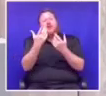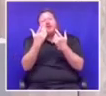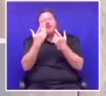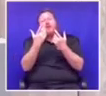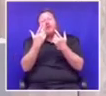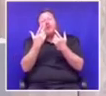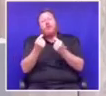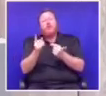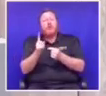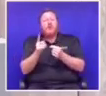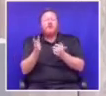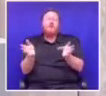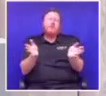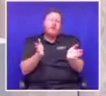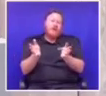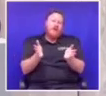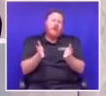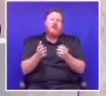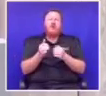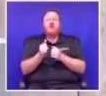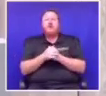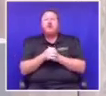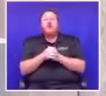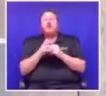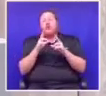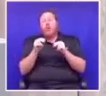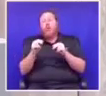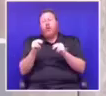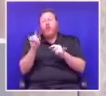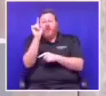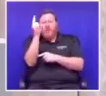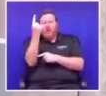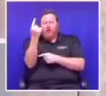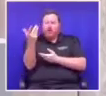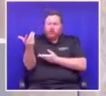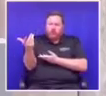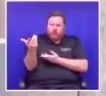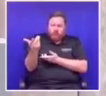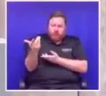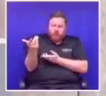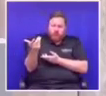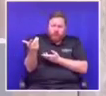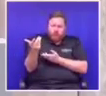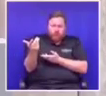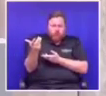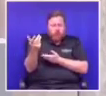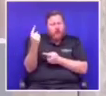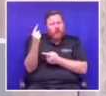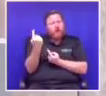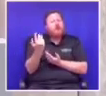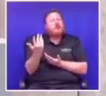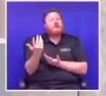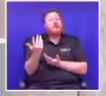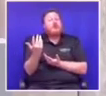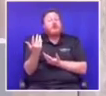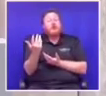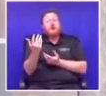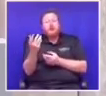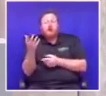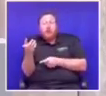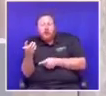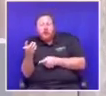To arbitration or mediation? No, we will engage amongst ourselves. We will find each other.